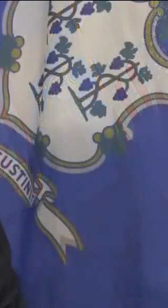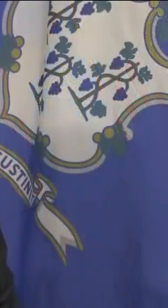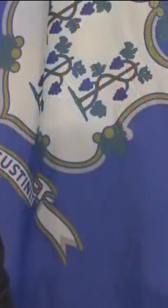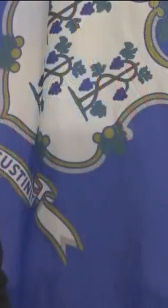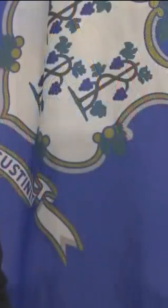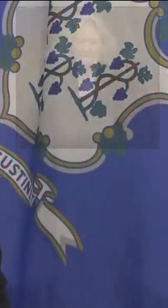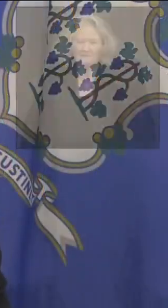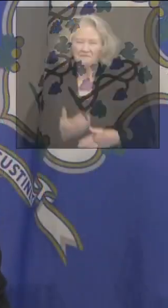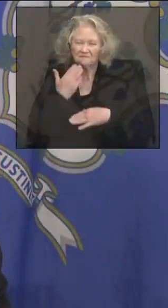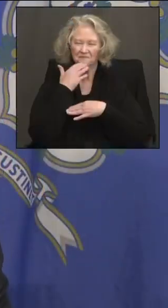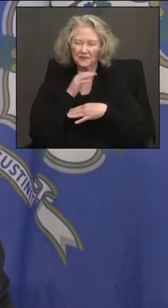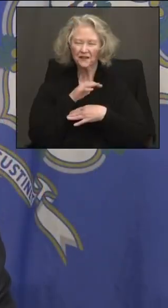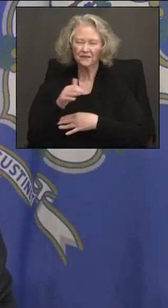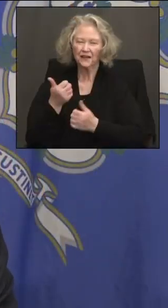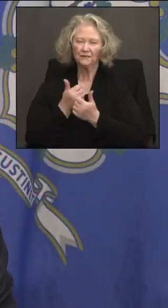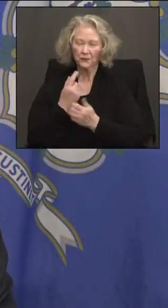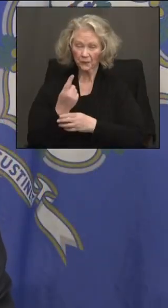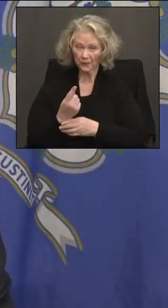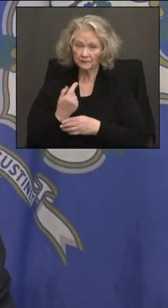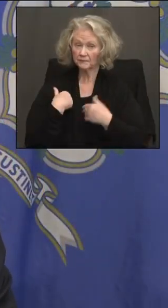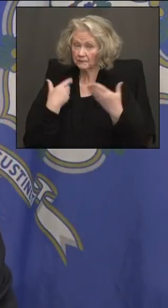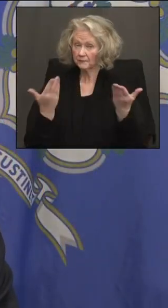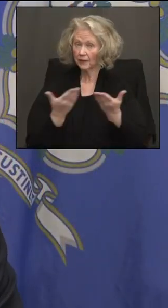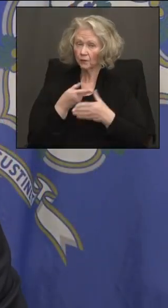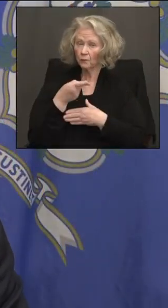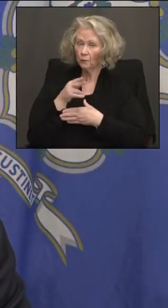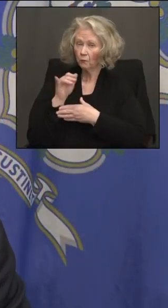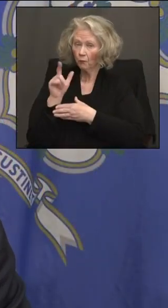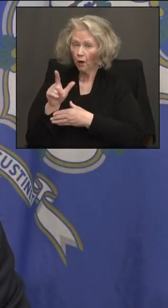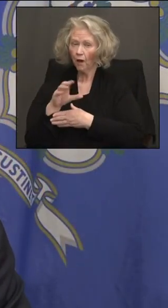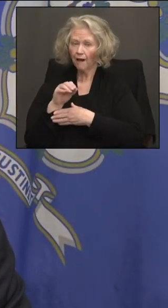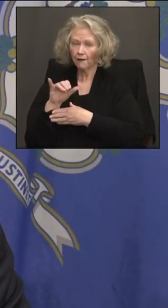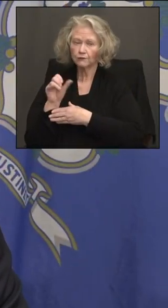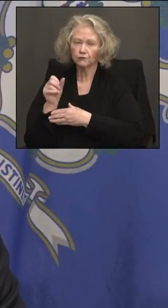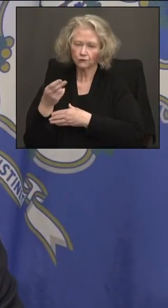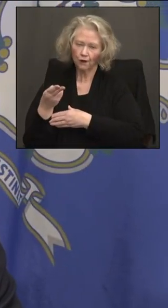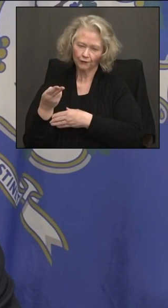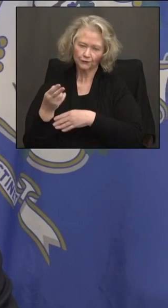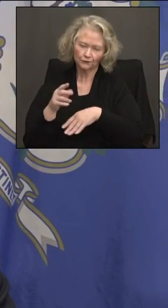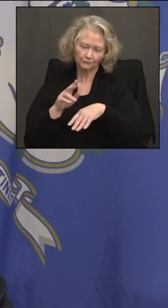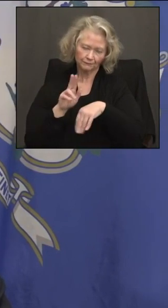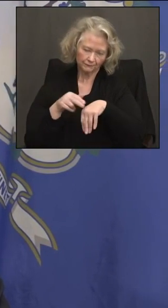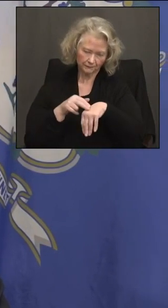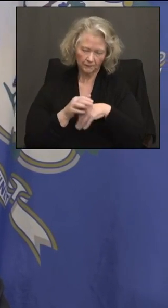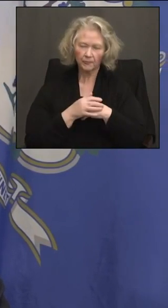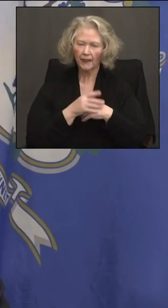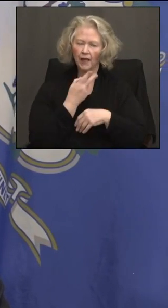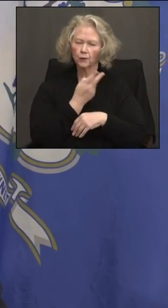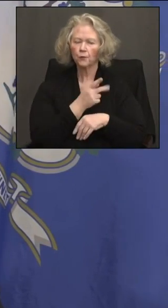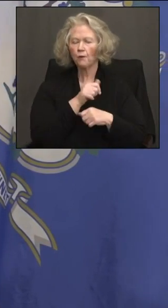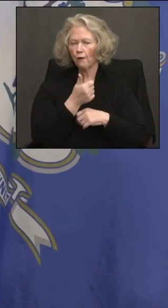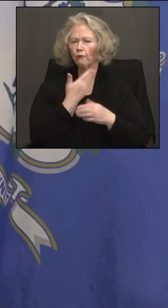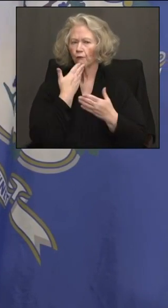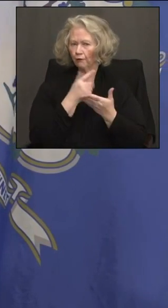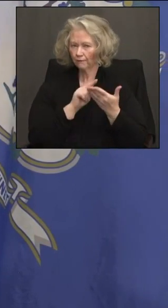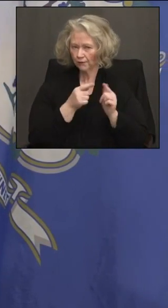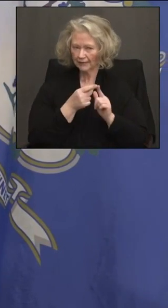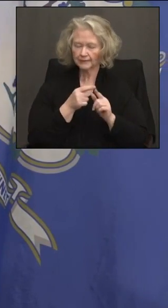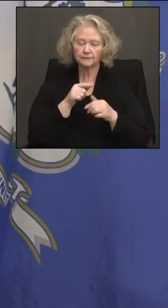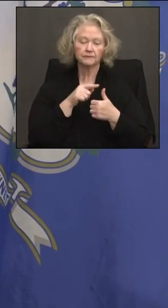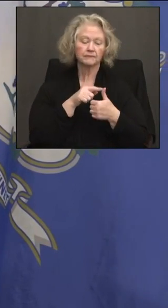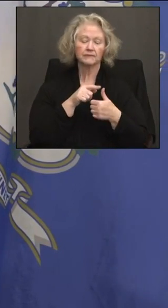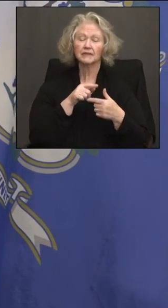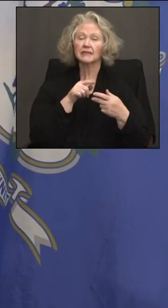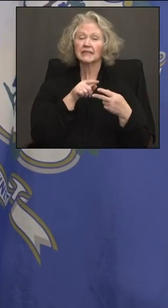Good afternoon, everybody. Here with Paul and Josh, of course, and two other good friends. The first is Dave